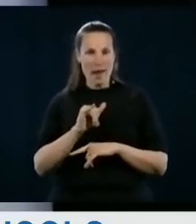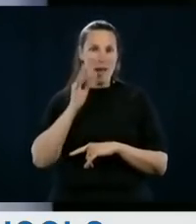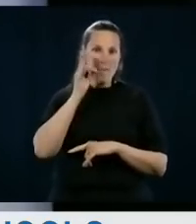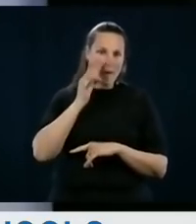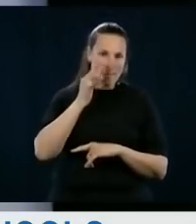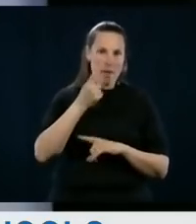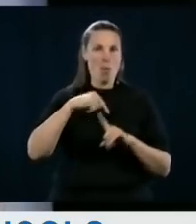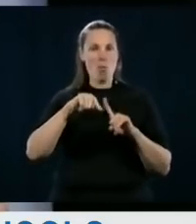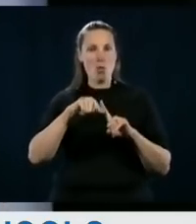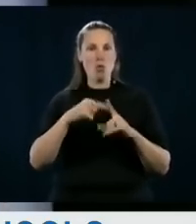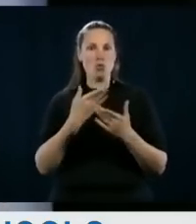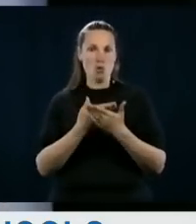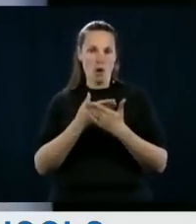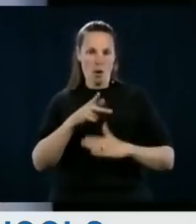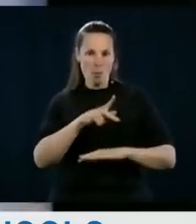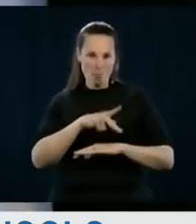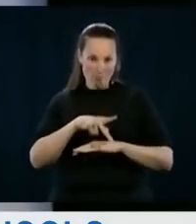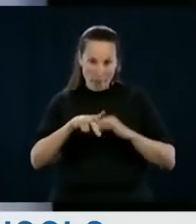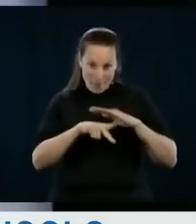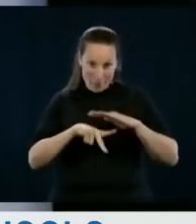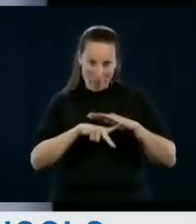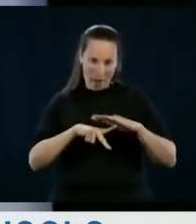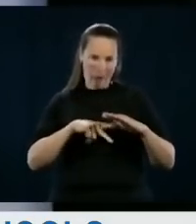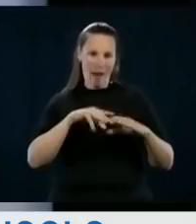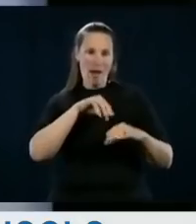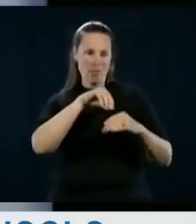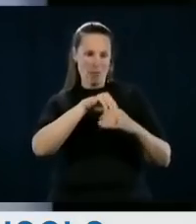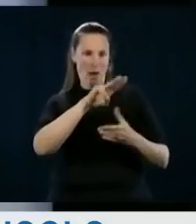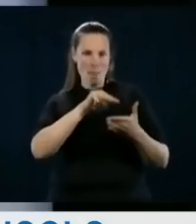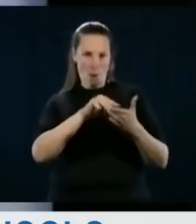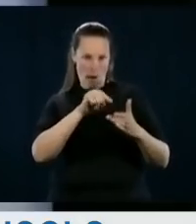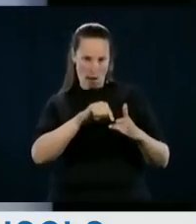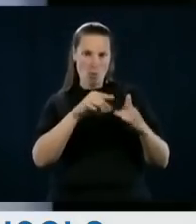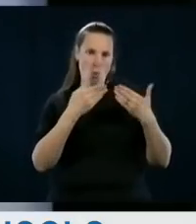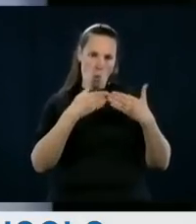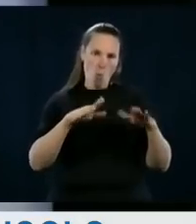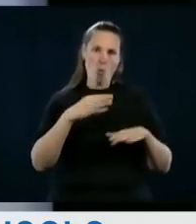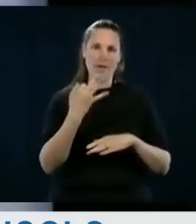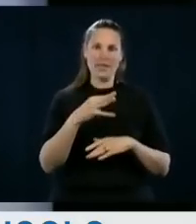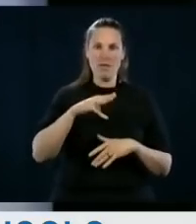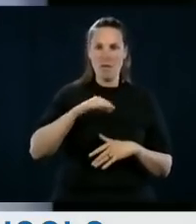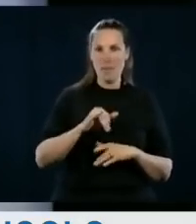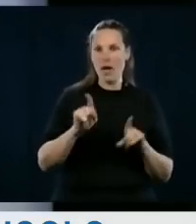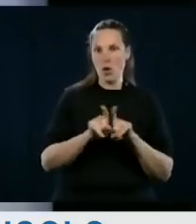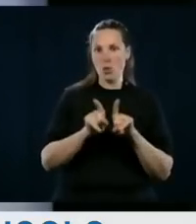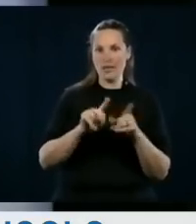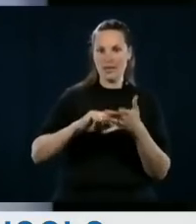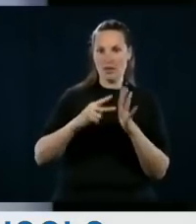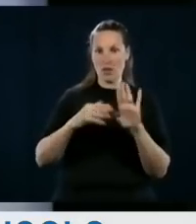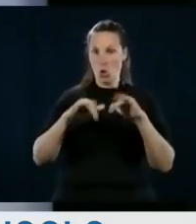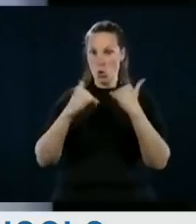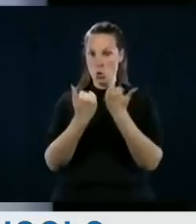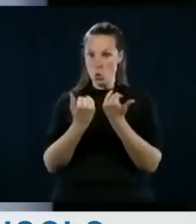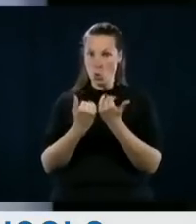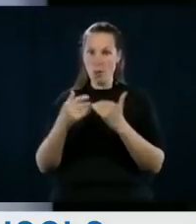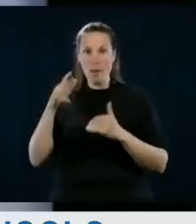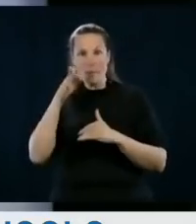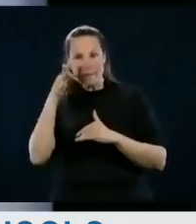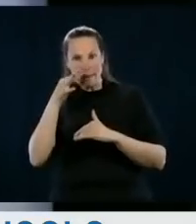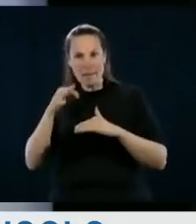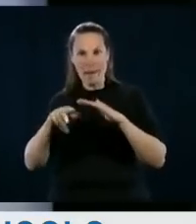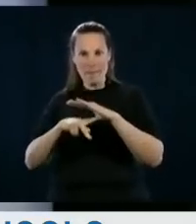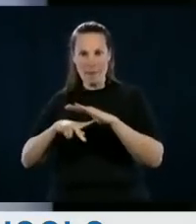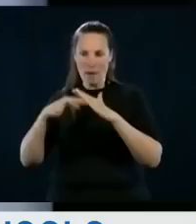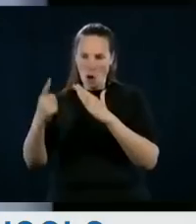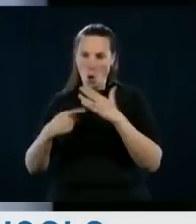preschool and primary schools will be able to also open in the MCM. As of the 19th of May, therefore, all of our preschool